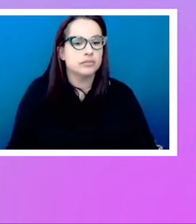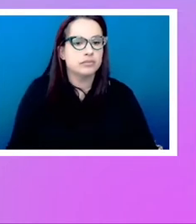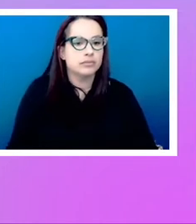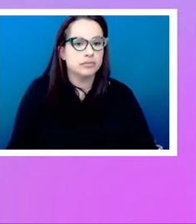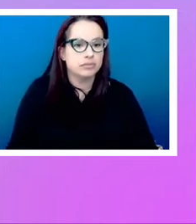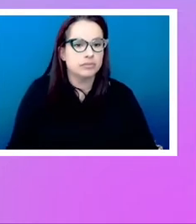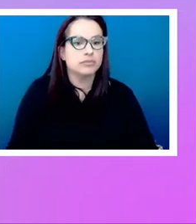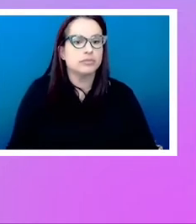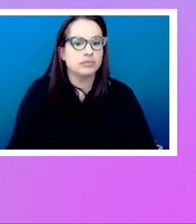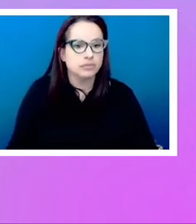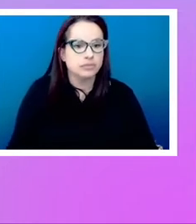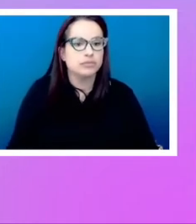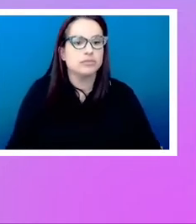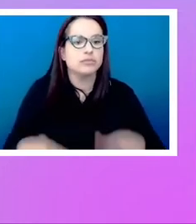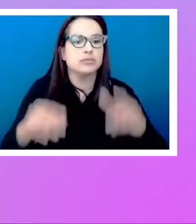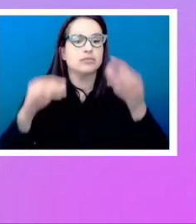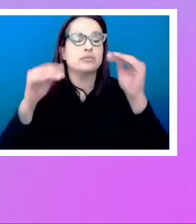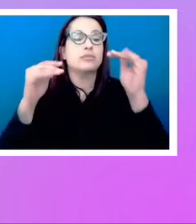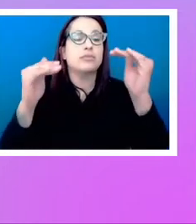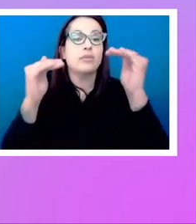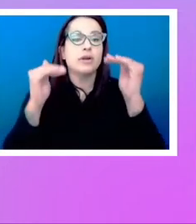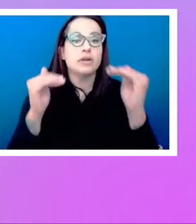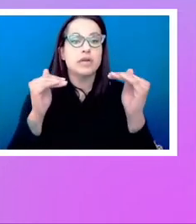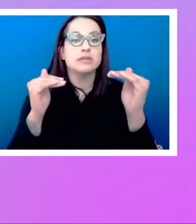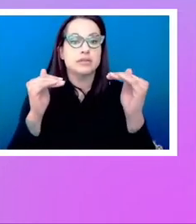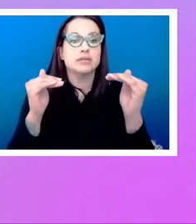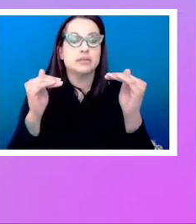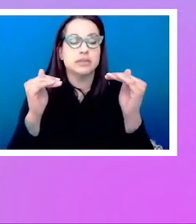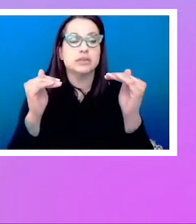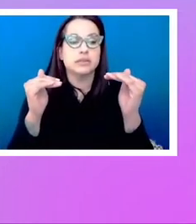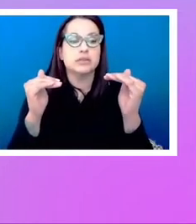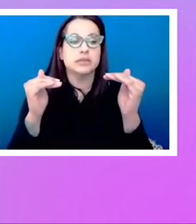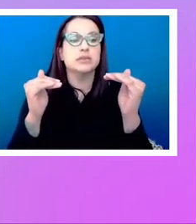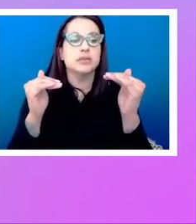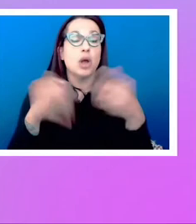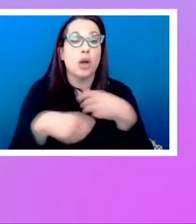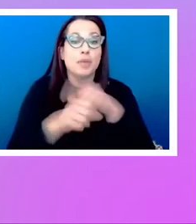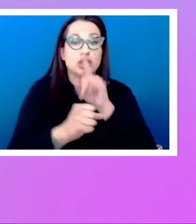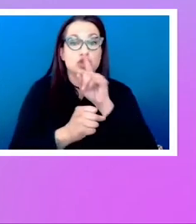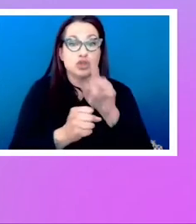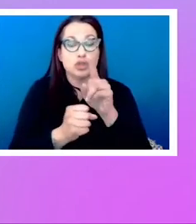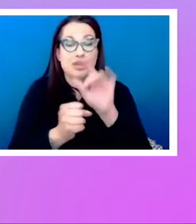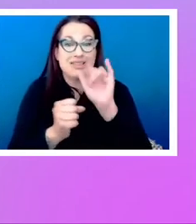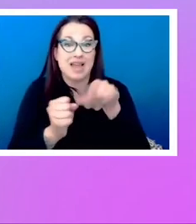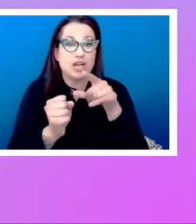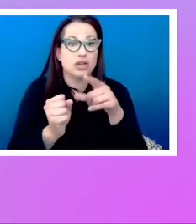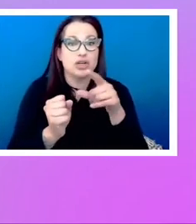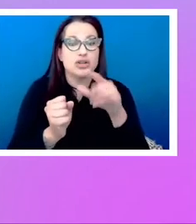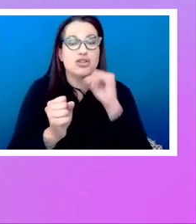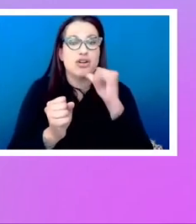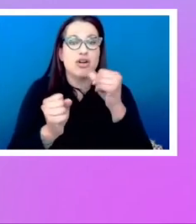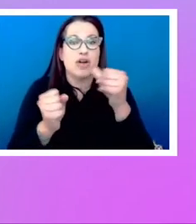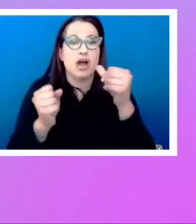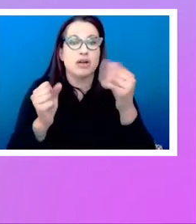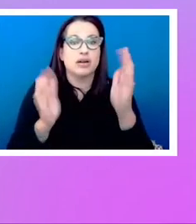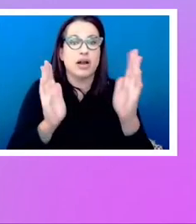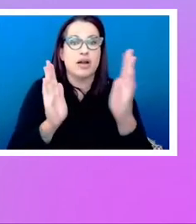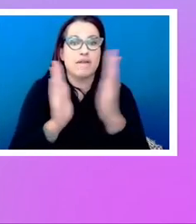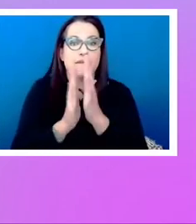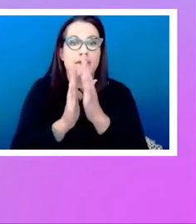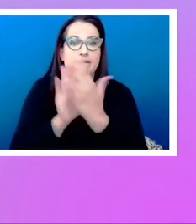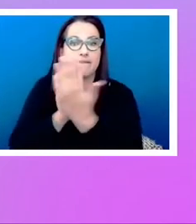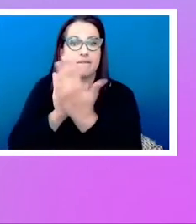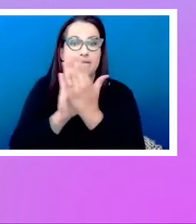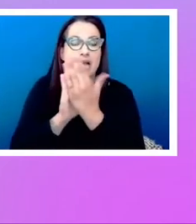So the next thing to worry about is just to make sure that you're not flattening your document in order to use